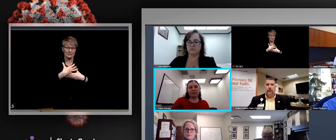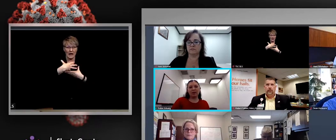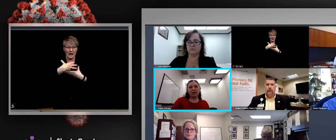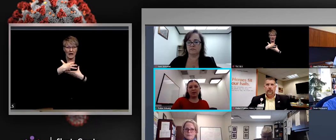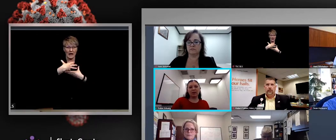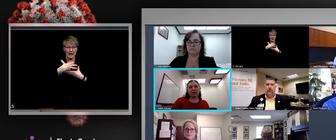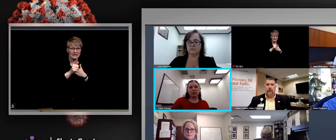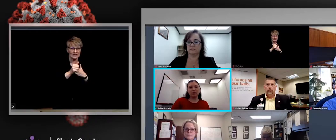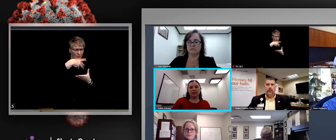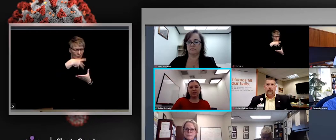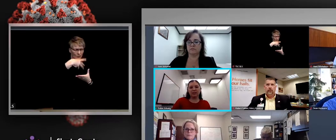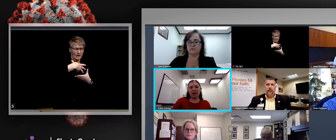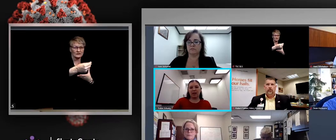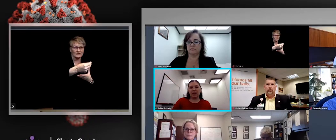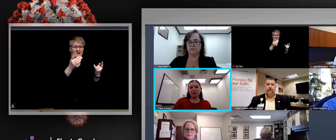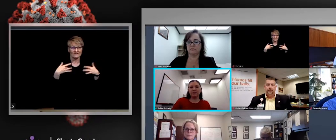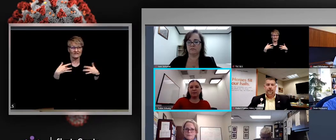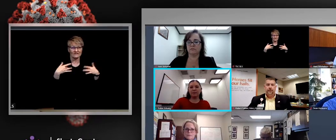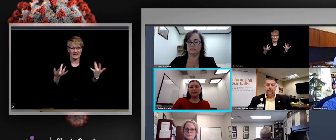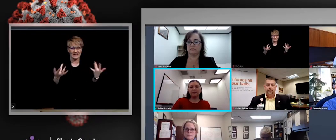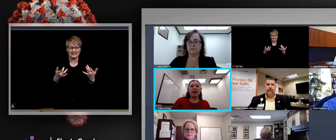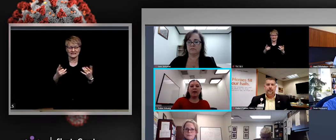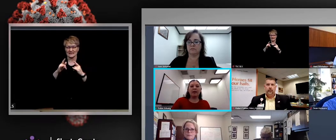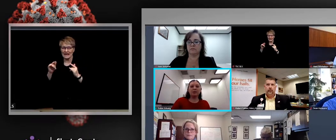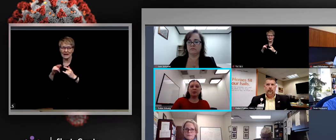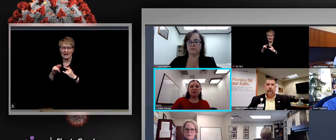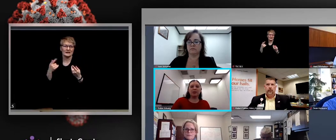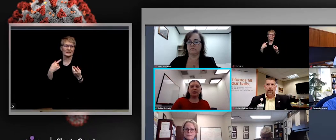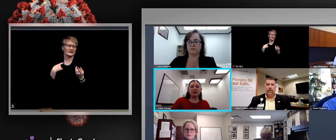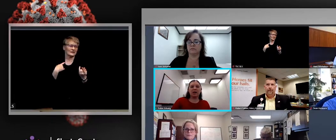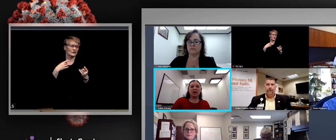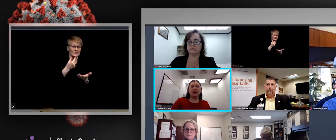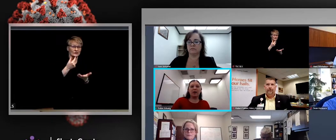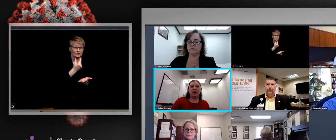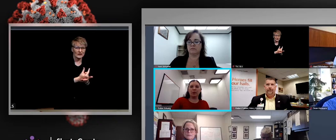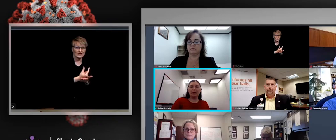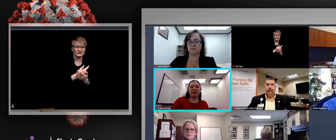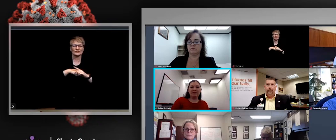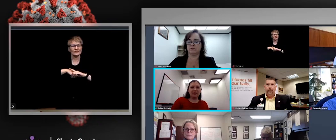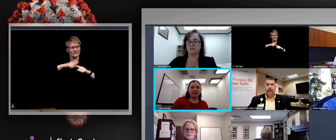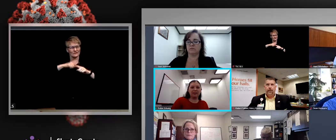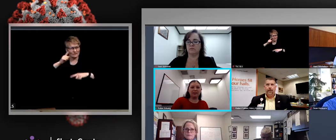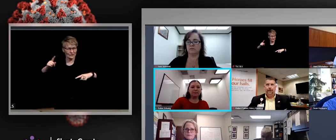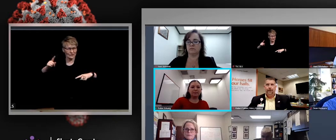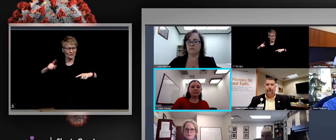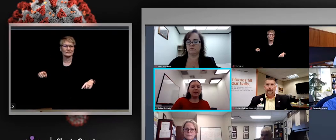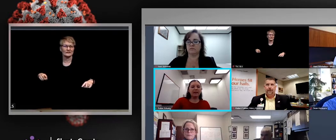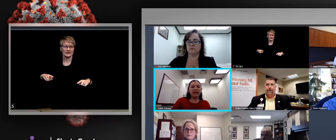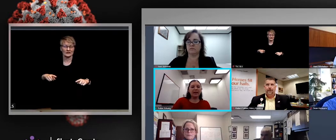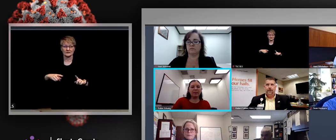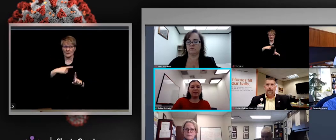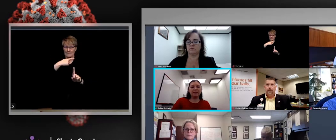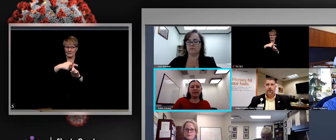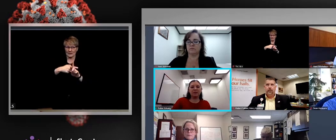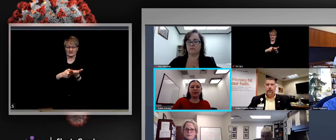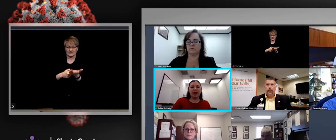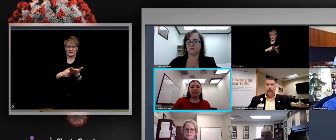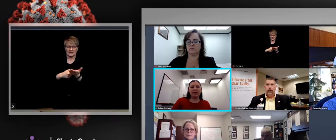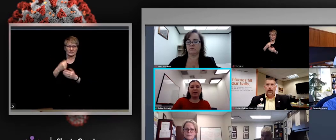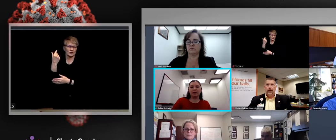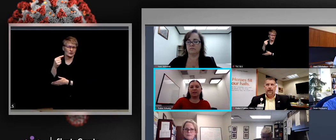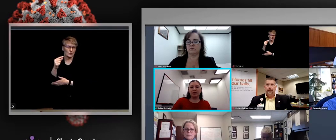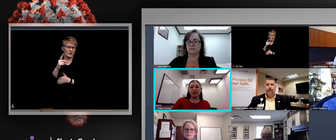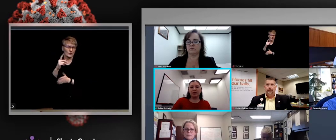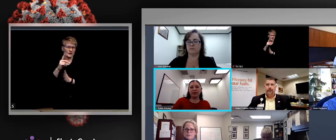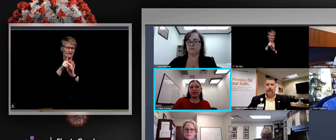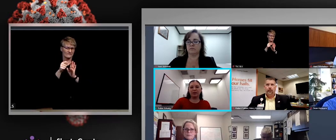sleepaway camps, graduations, and others. And they've also started talking about a green phase. They explained that this